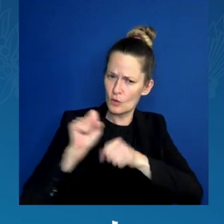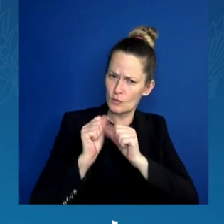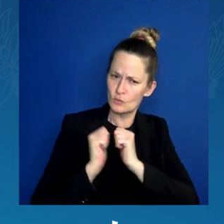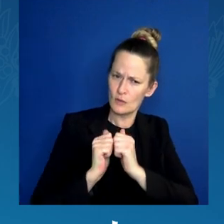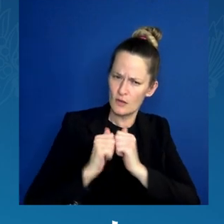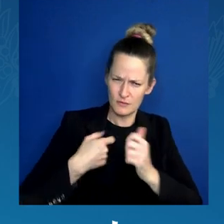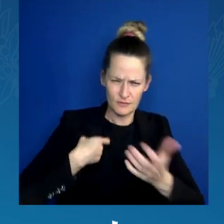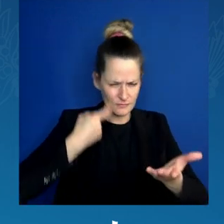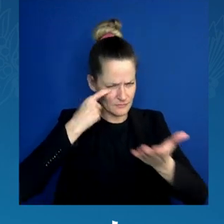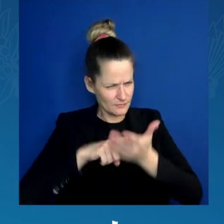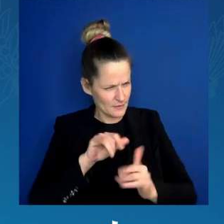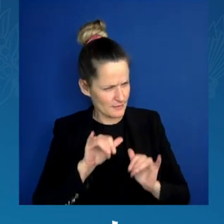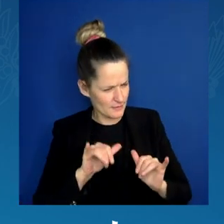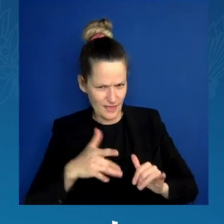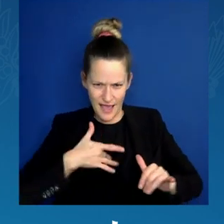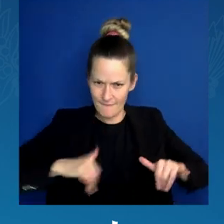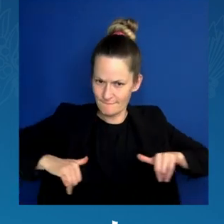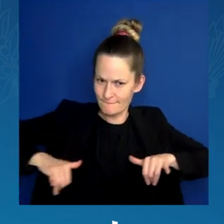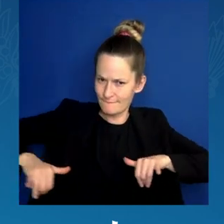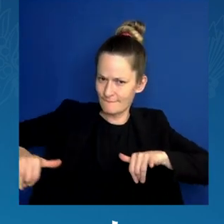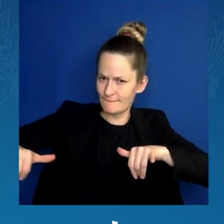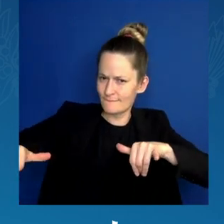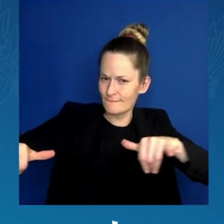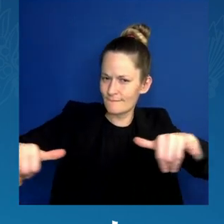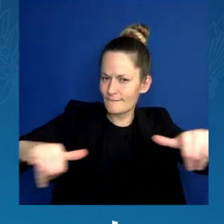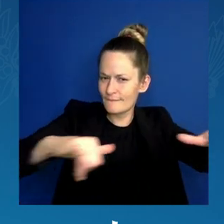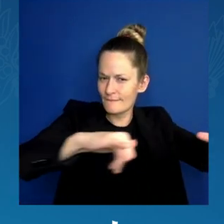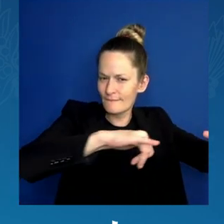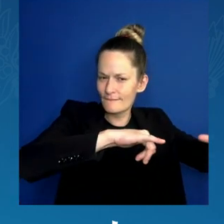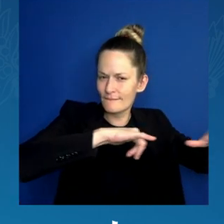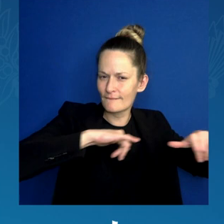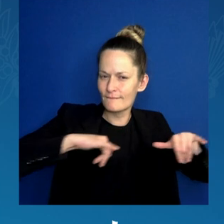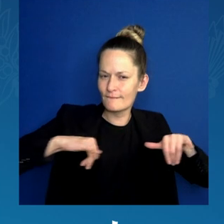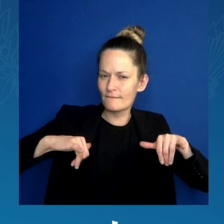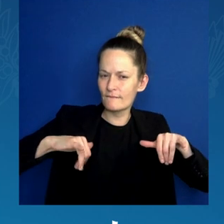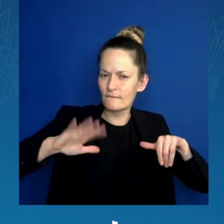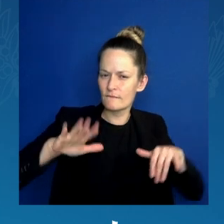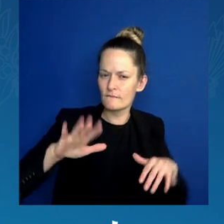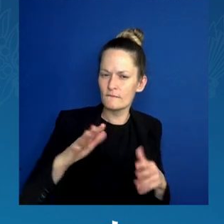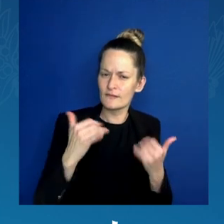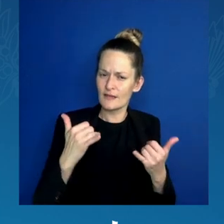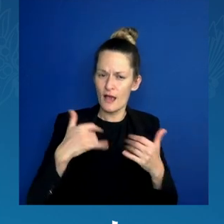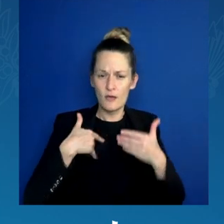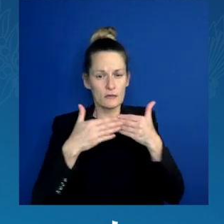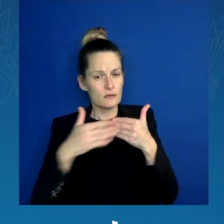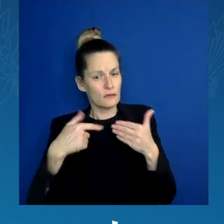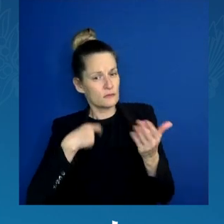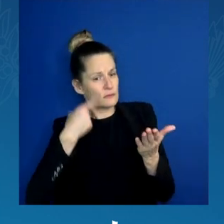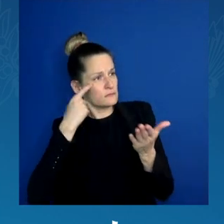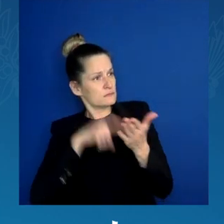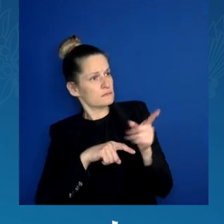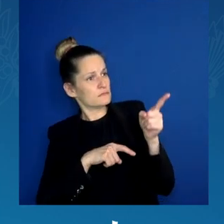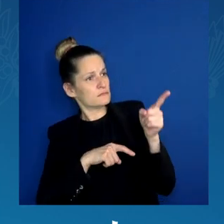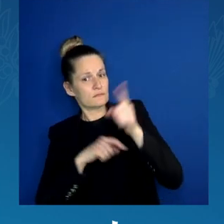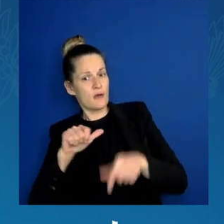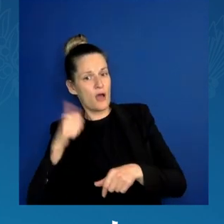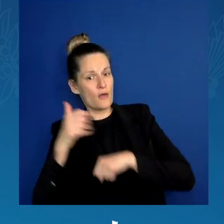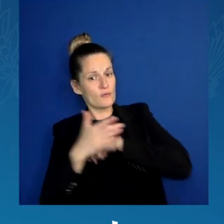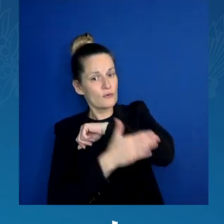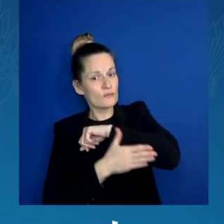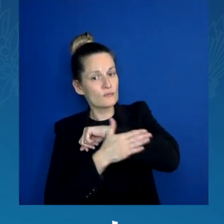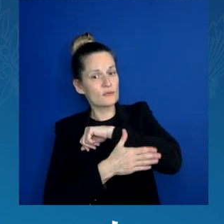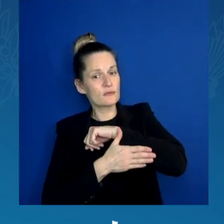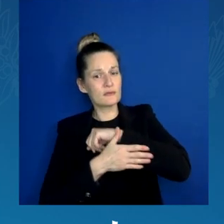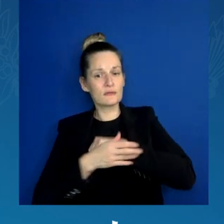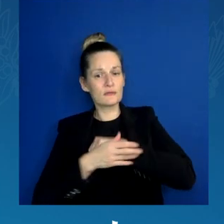forward, we understand that our nation's history of progress includes the